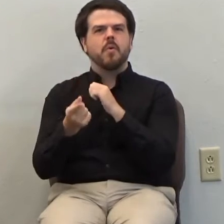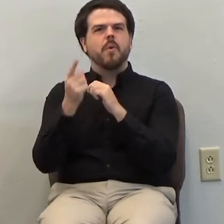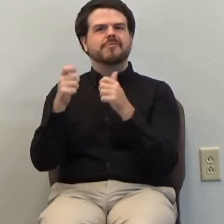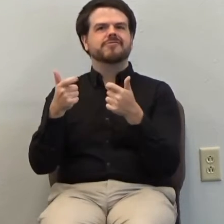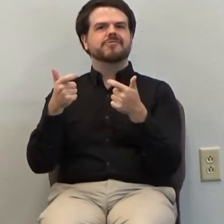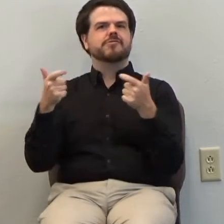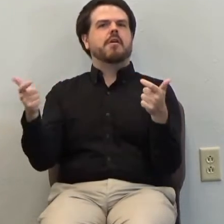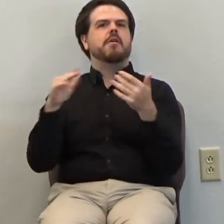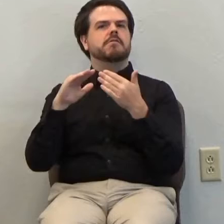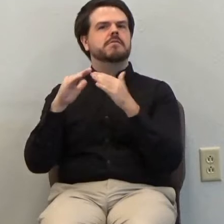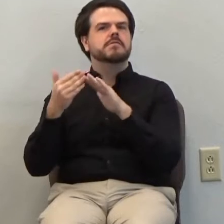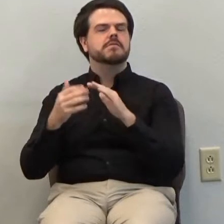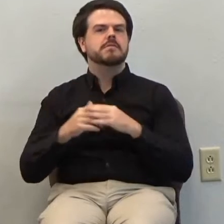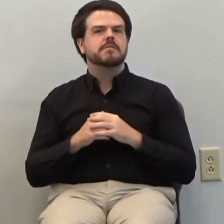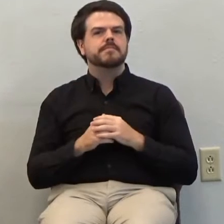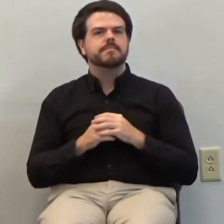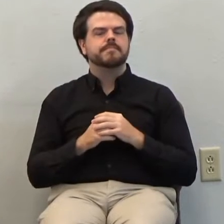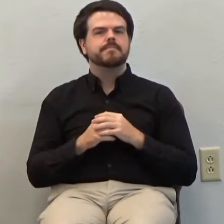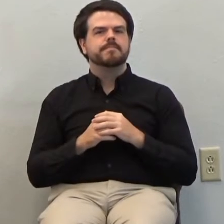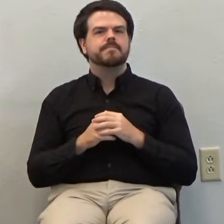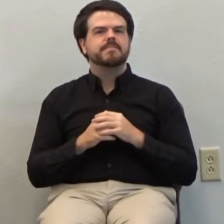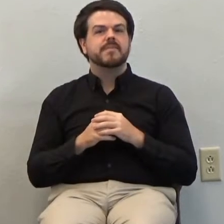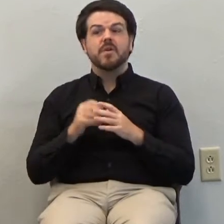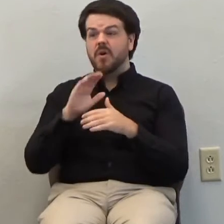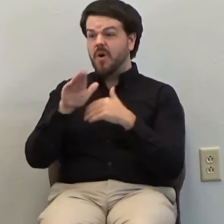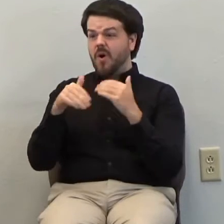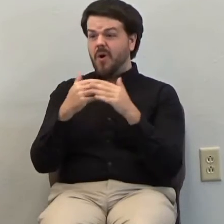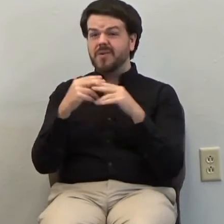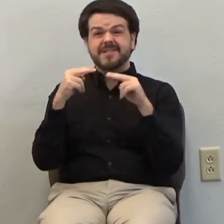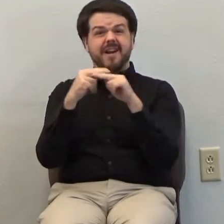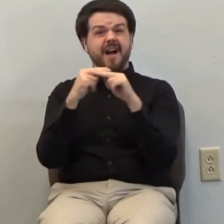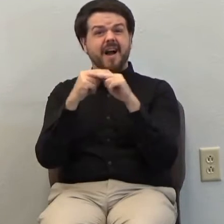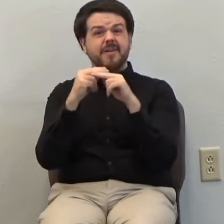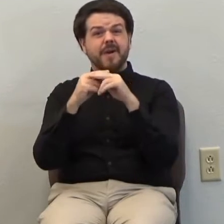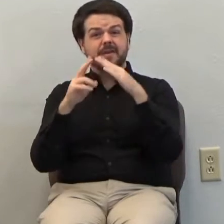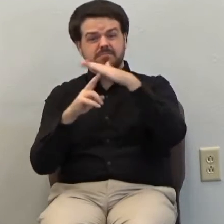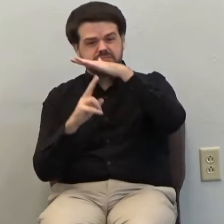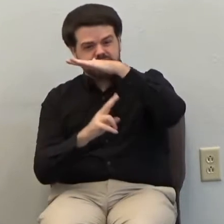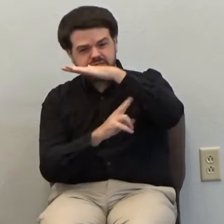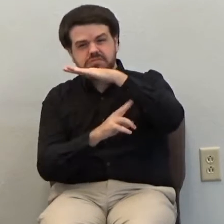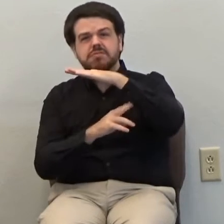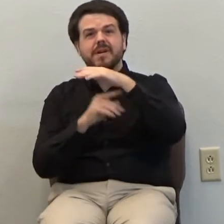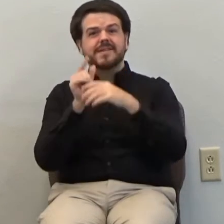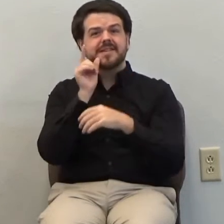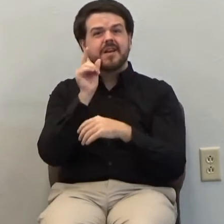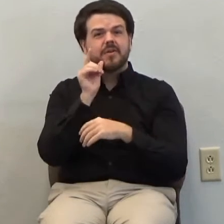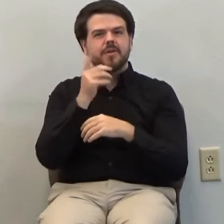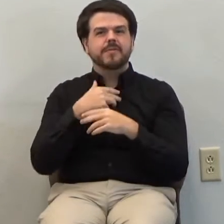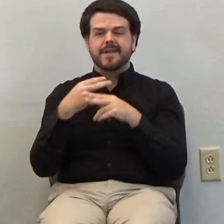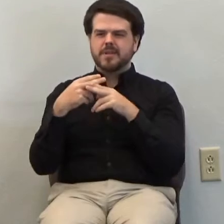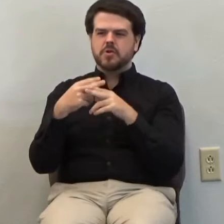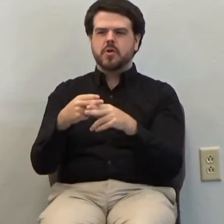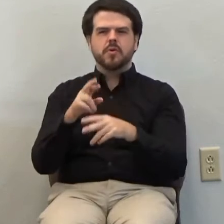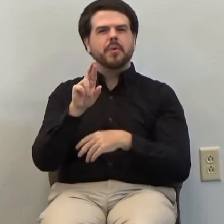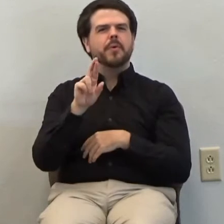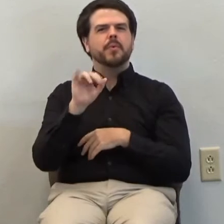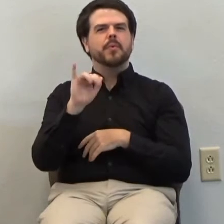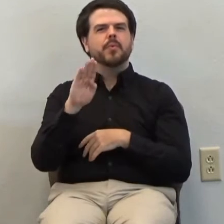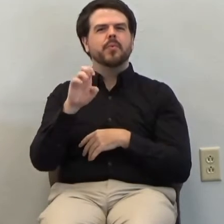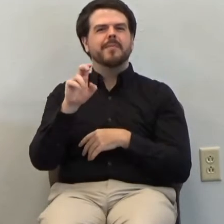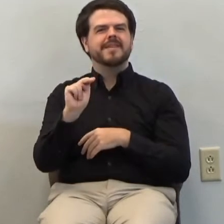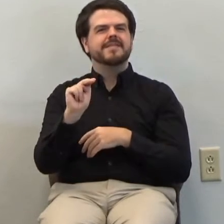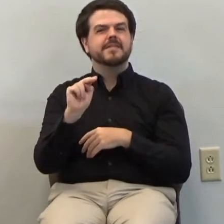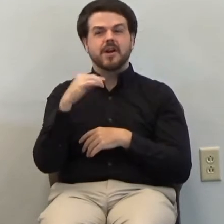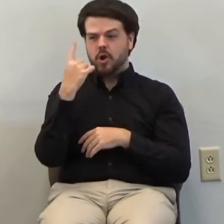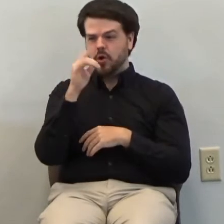highway overpasses and bypasses in San Antonio, what do they call it? The ribbon? It looks like